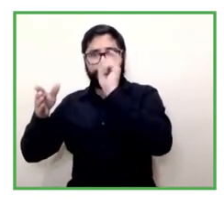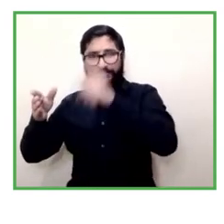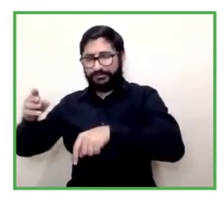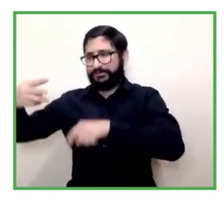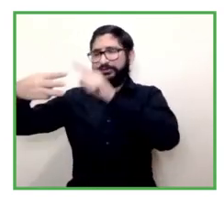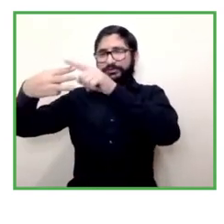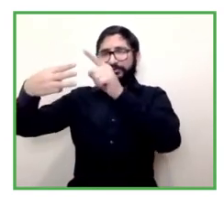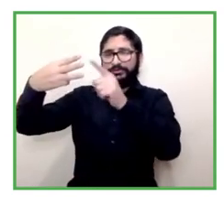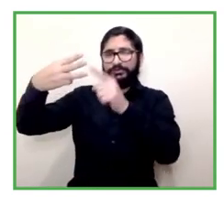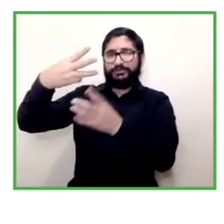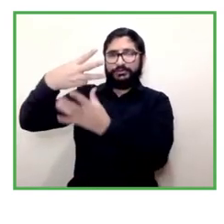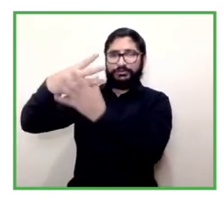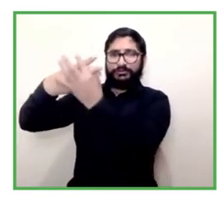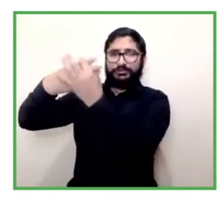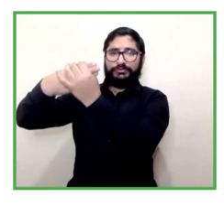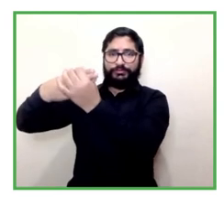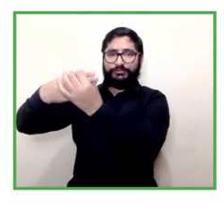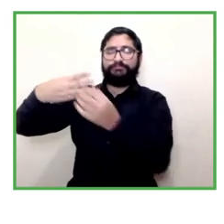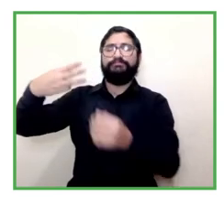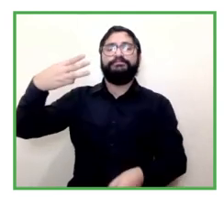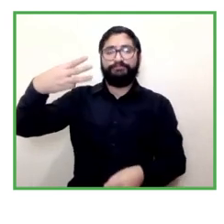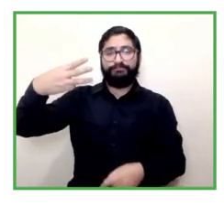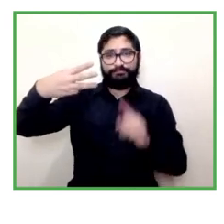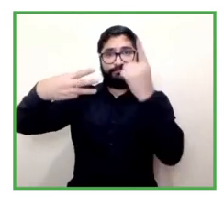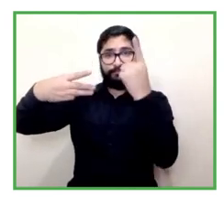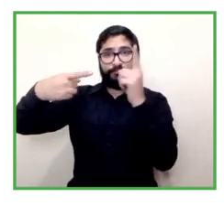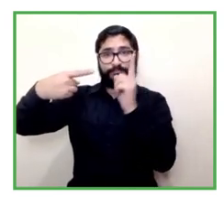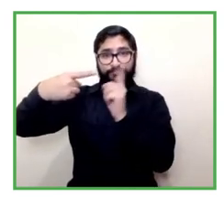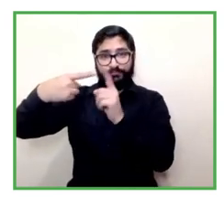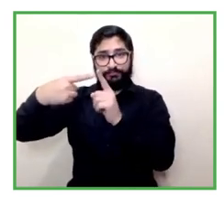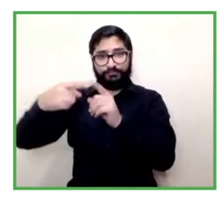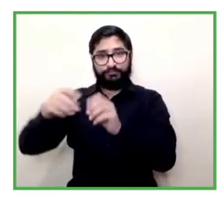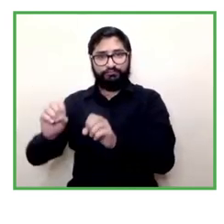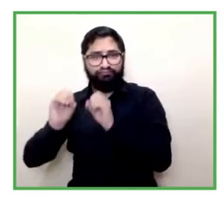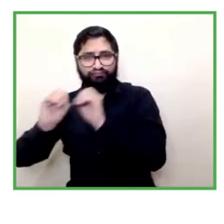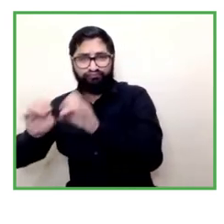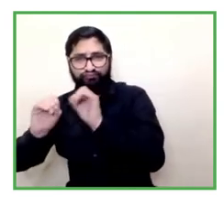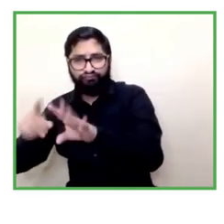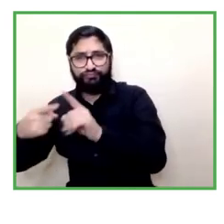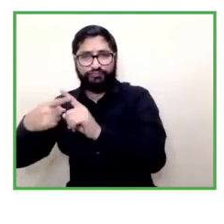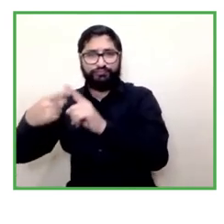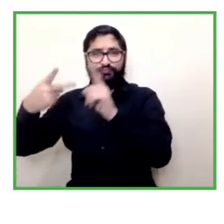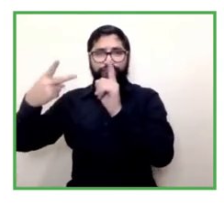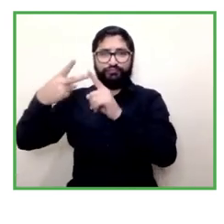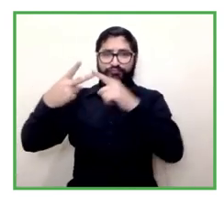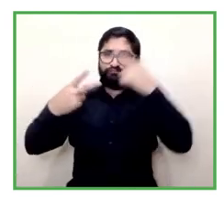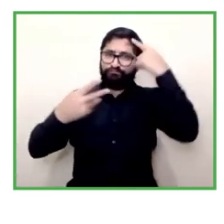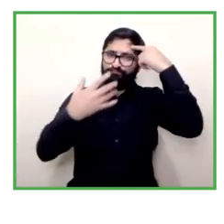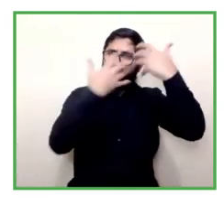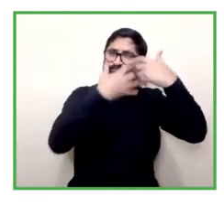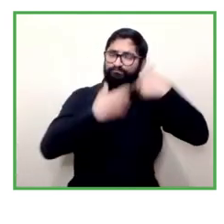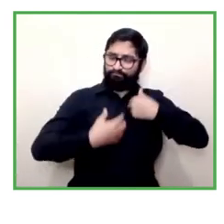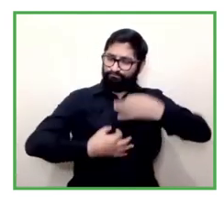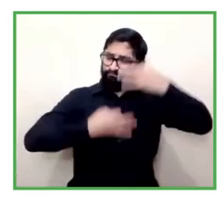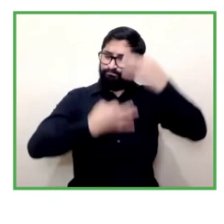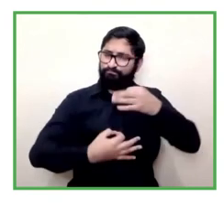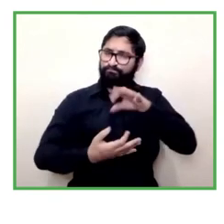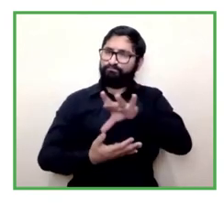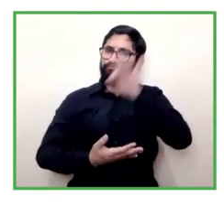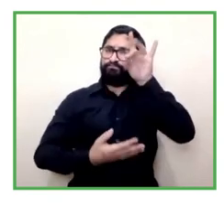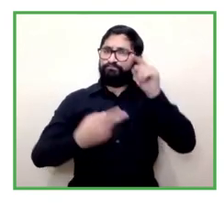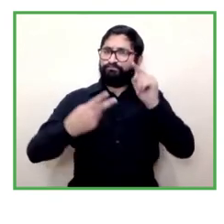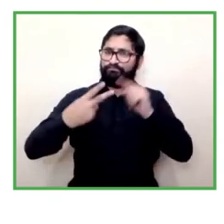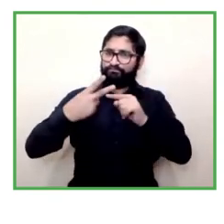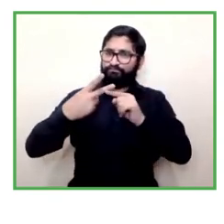components one of those is training defining the new curricular designs that are